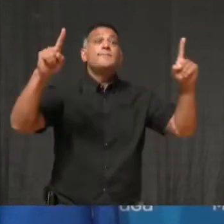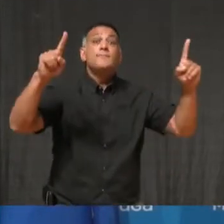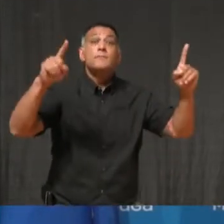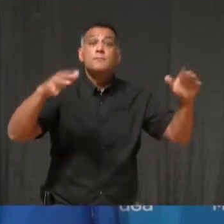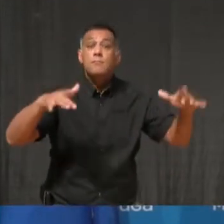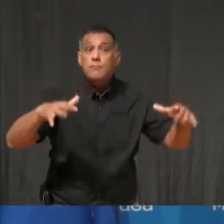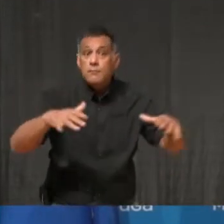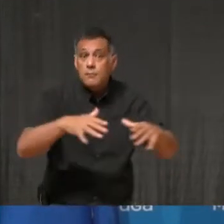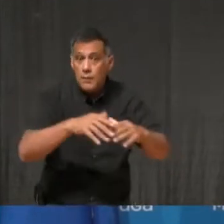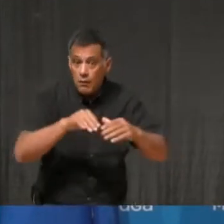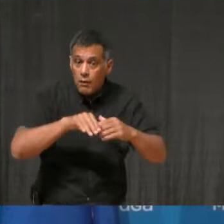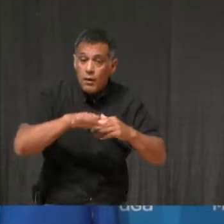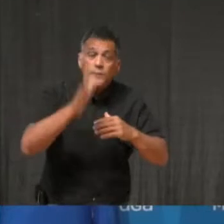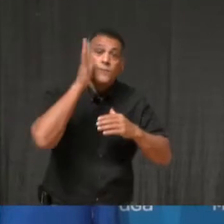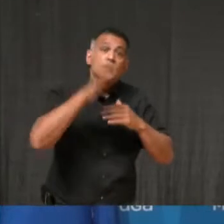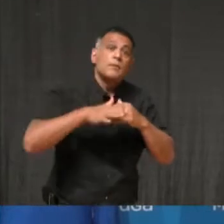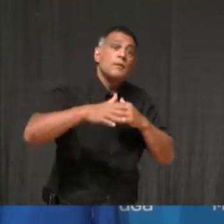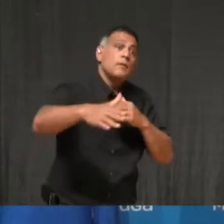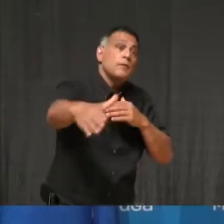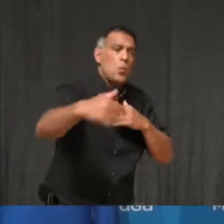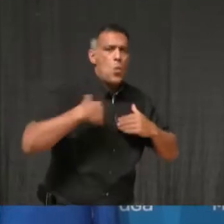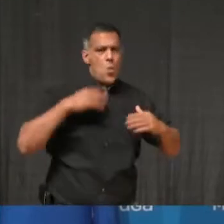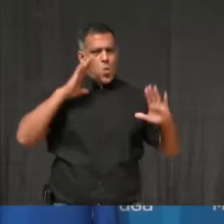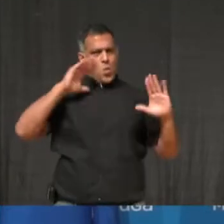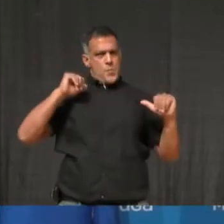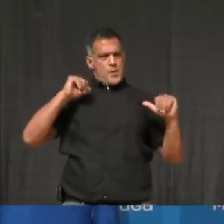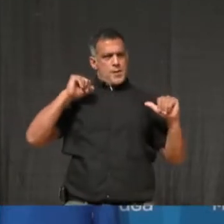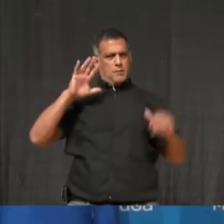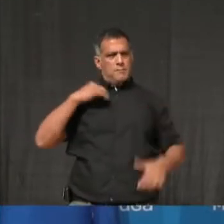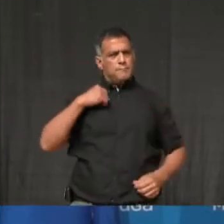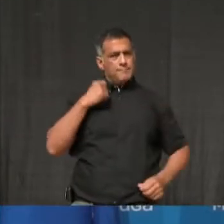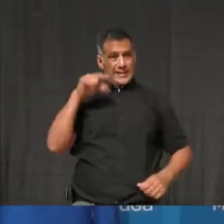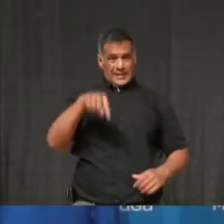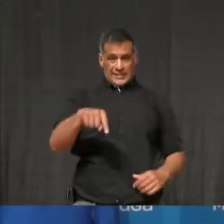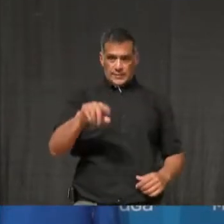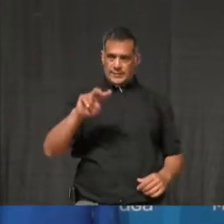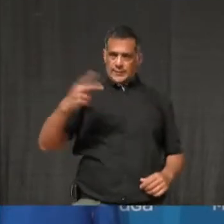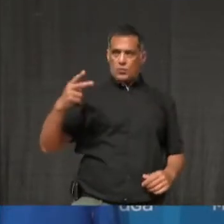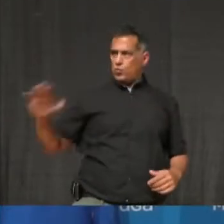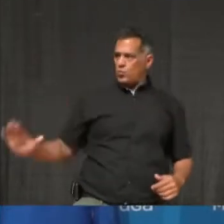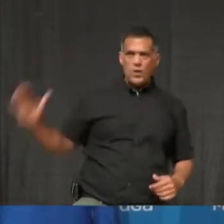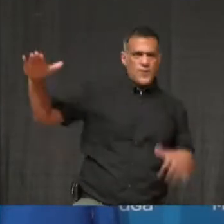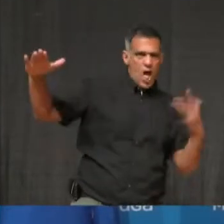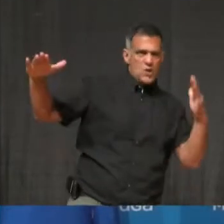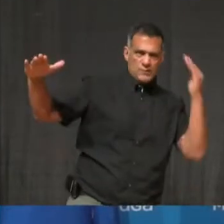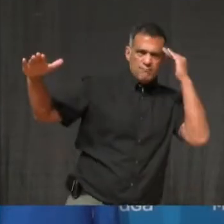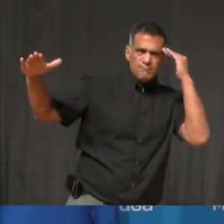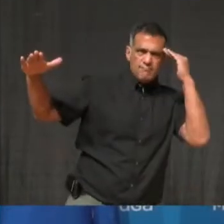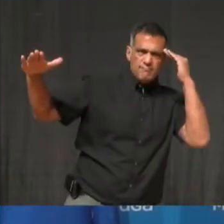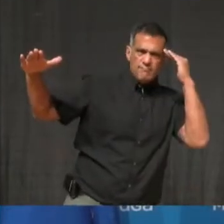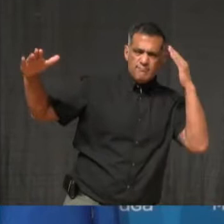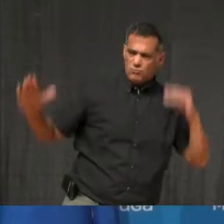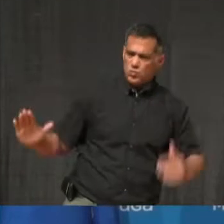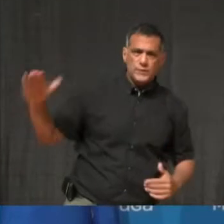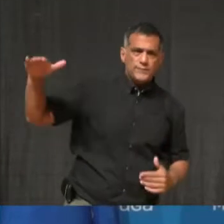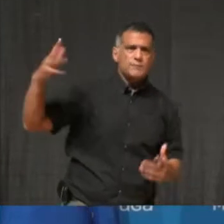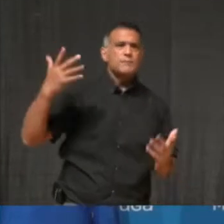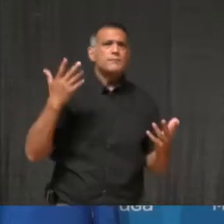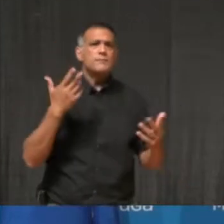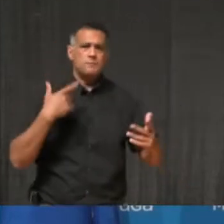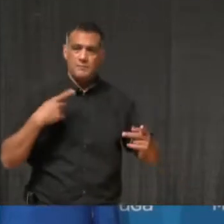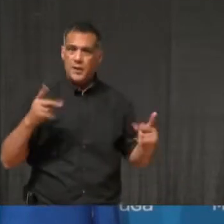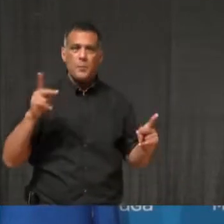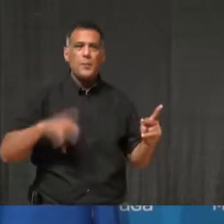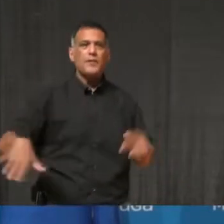We recognize that we are in the midst of a second wave here in Peel and that the and the safety of our residents must